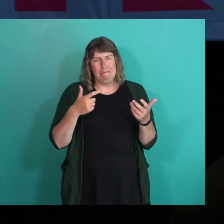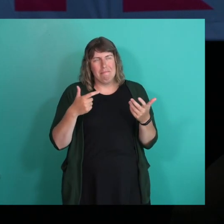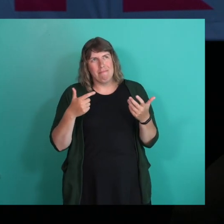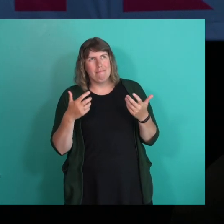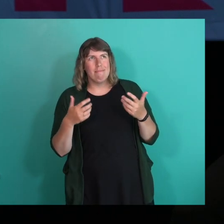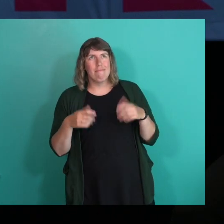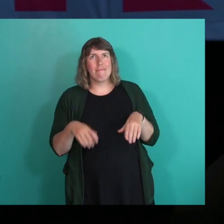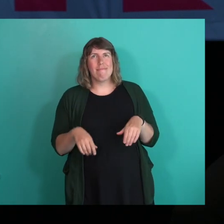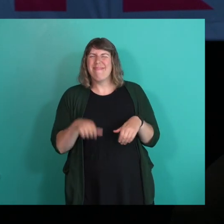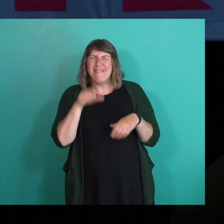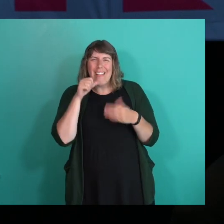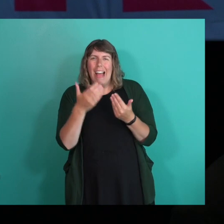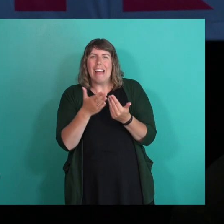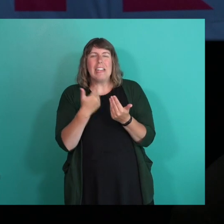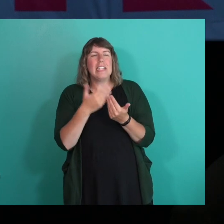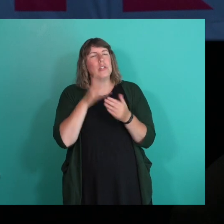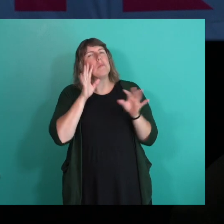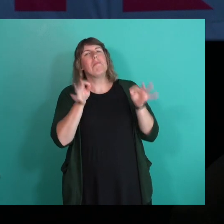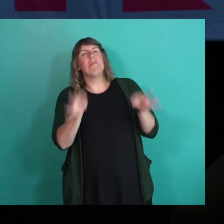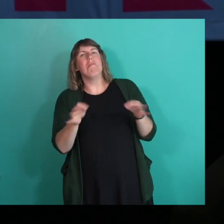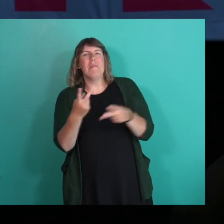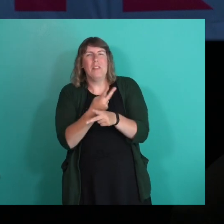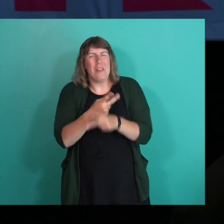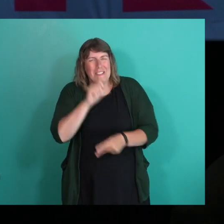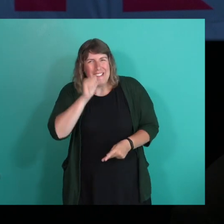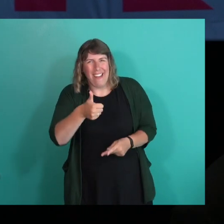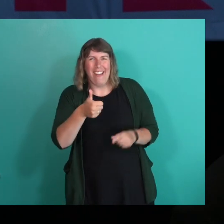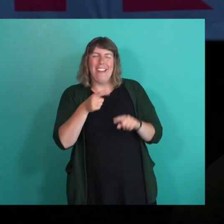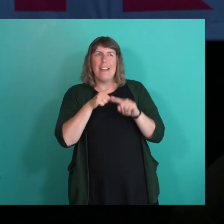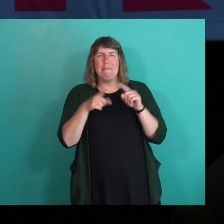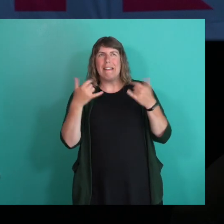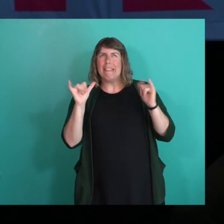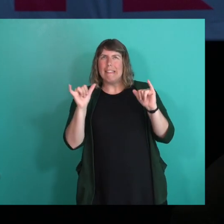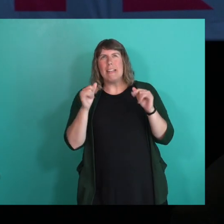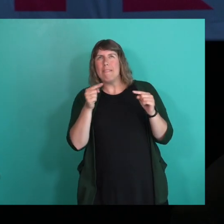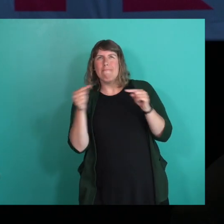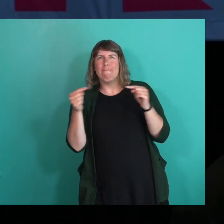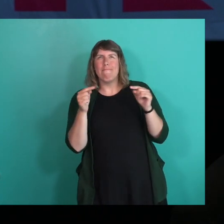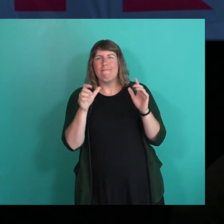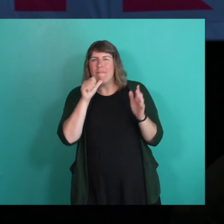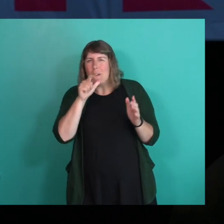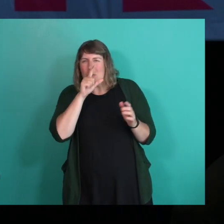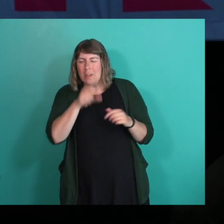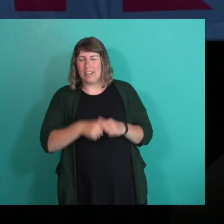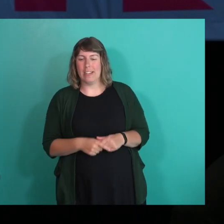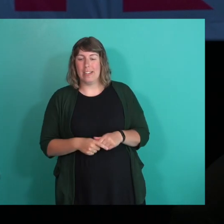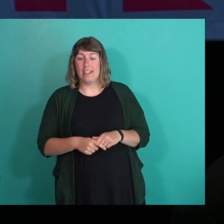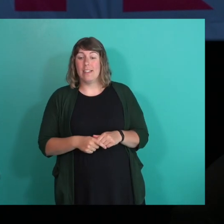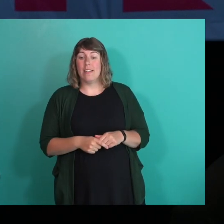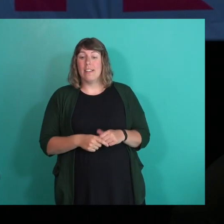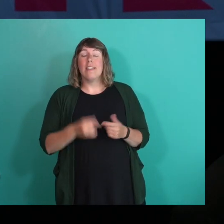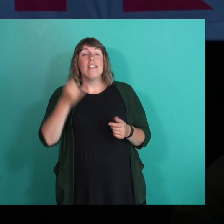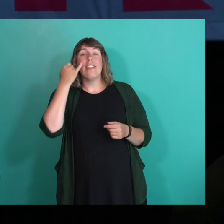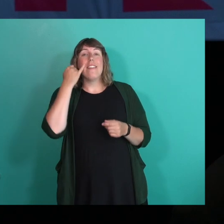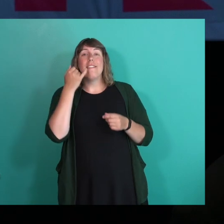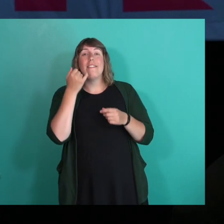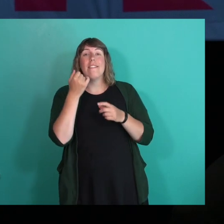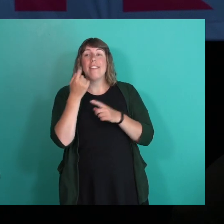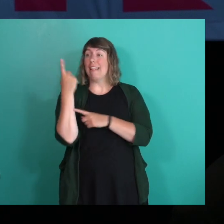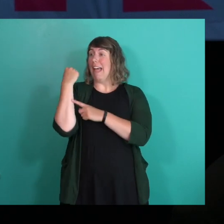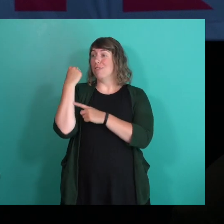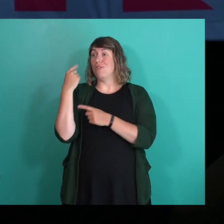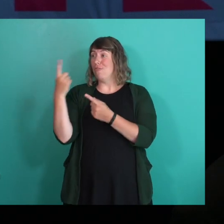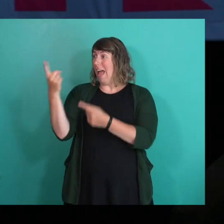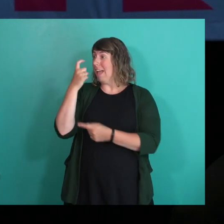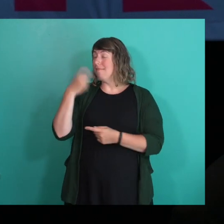It's not an easy one to kind of resolve. And you ask me one day or one year and I have one